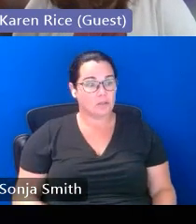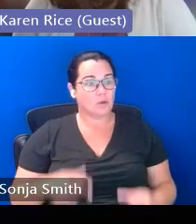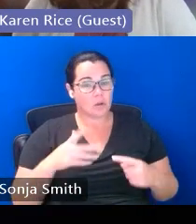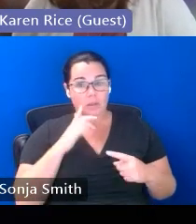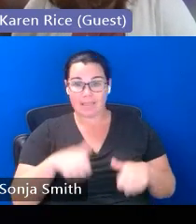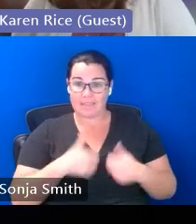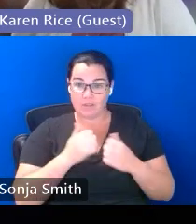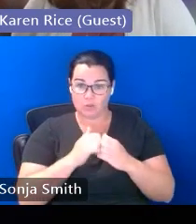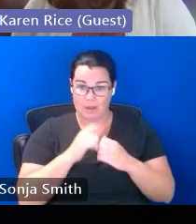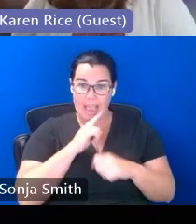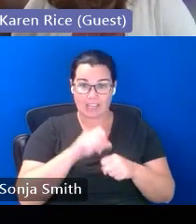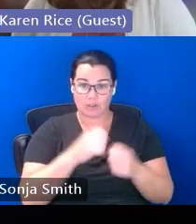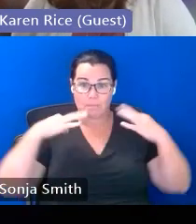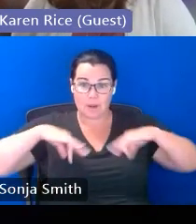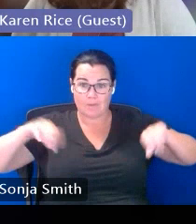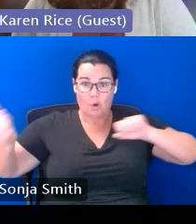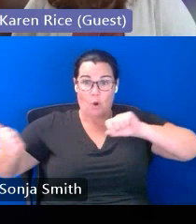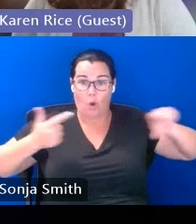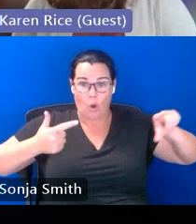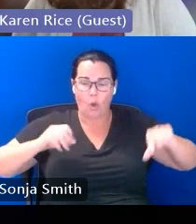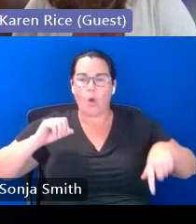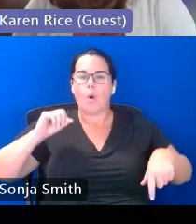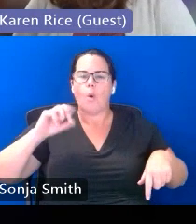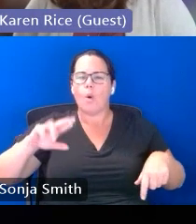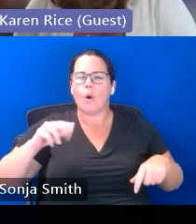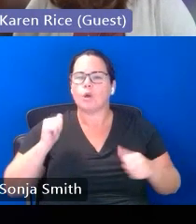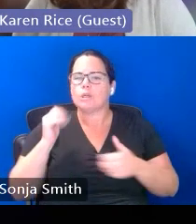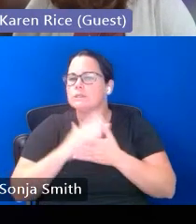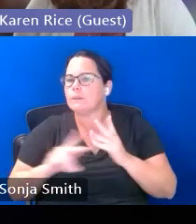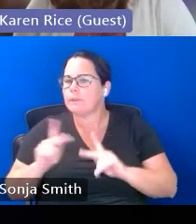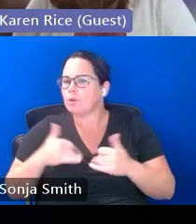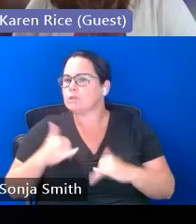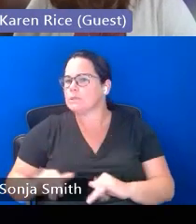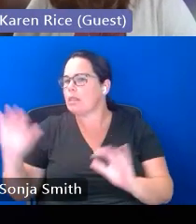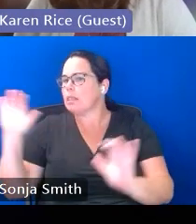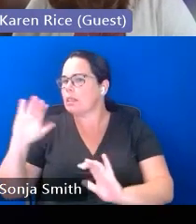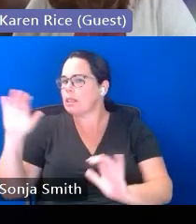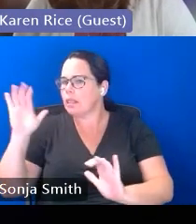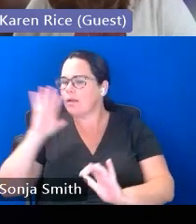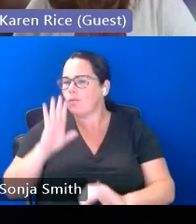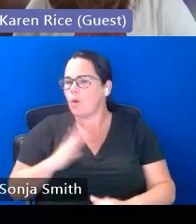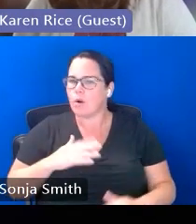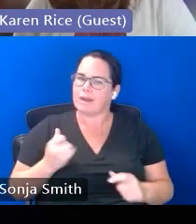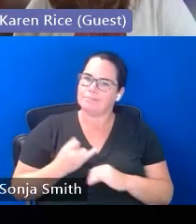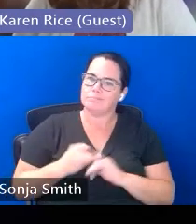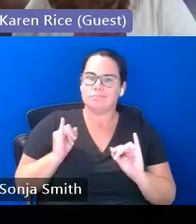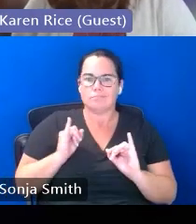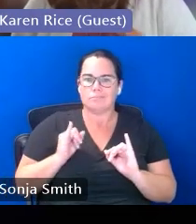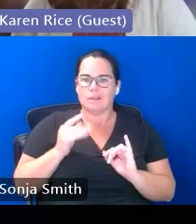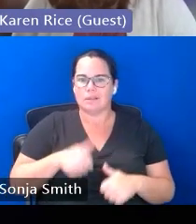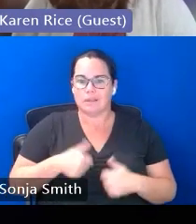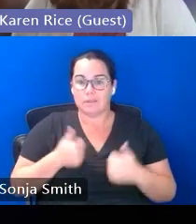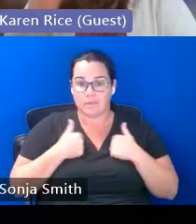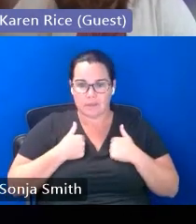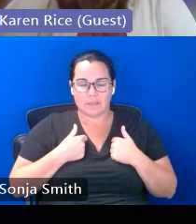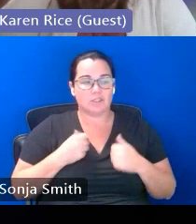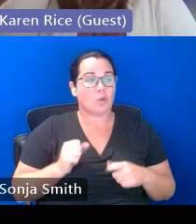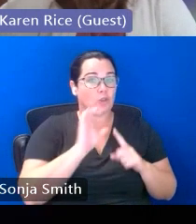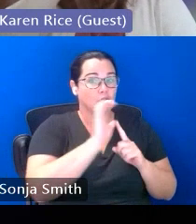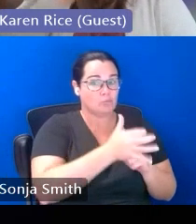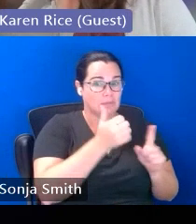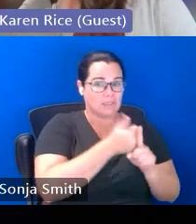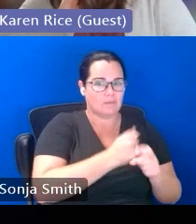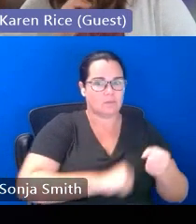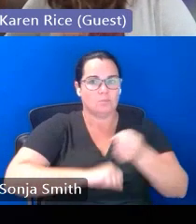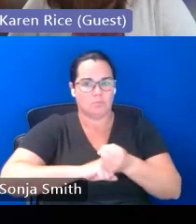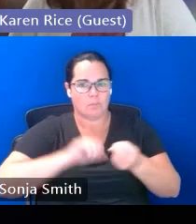or are people looking for their own place to live um so again circumstance supported by cultural norms and i want to give you two quick